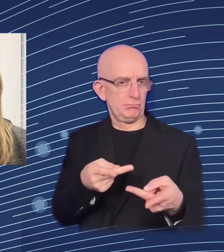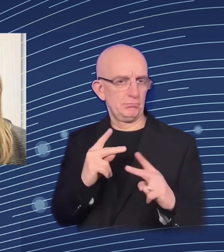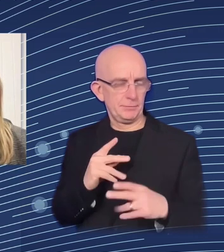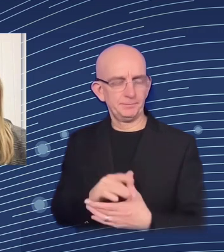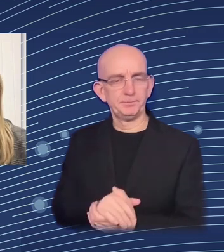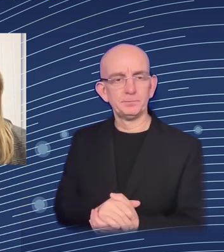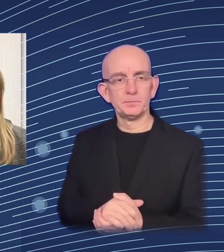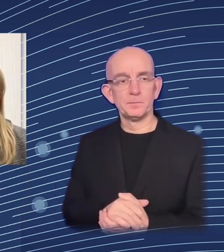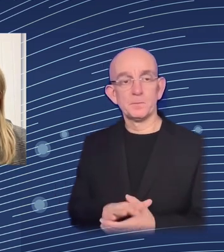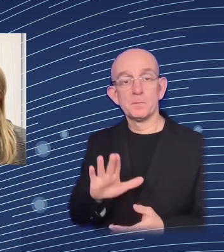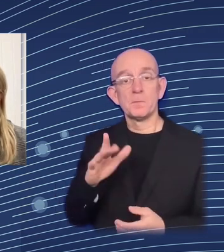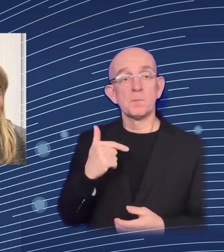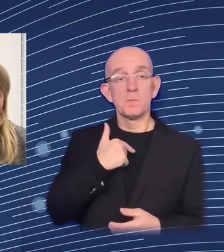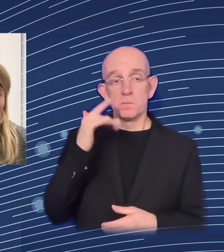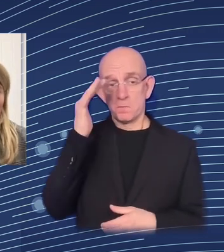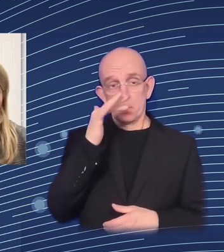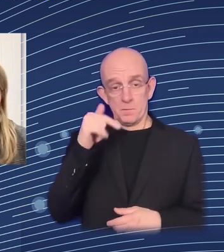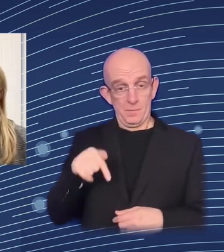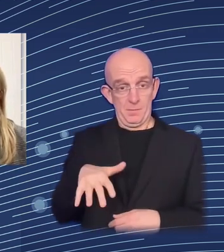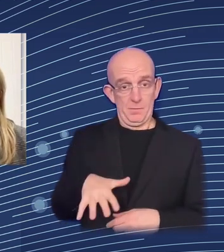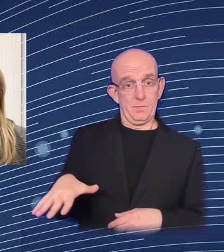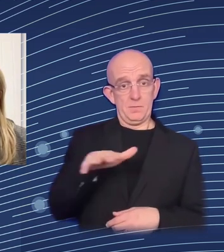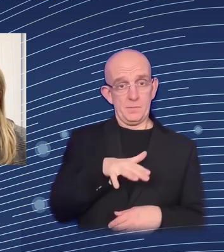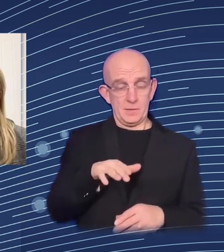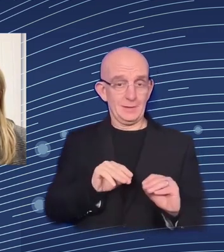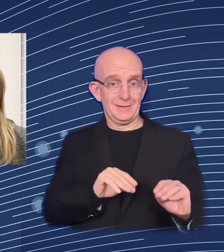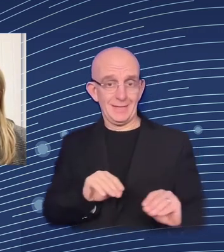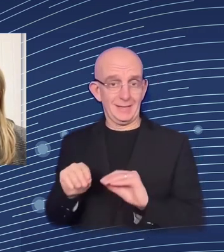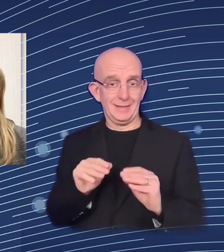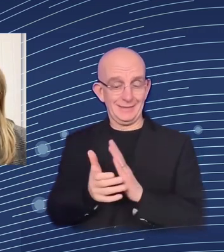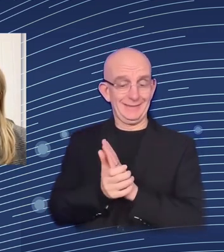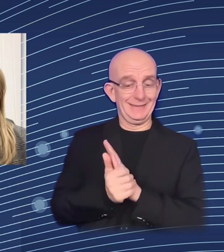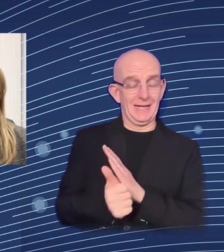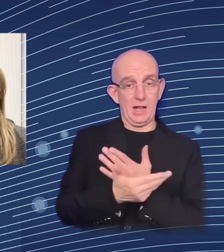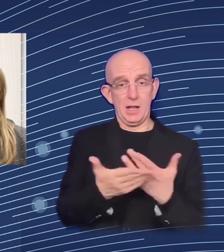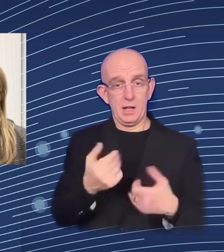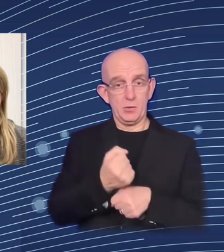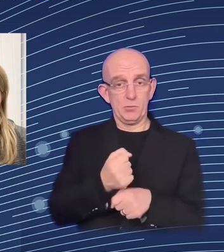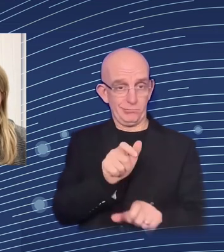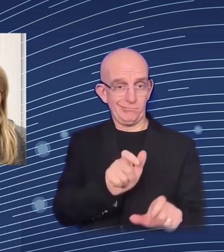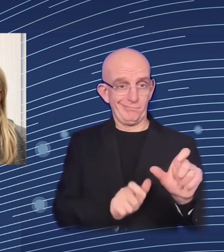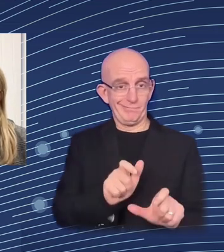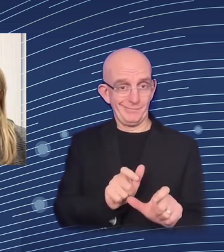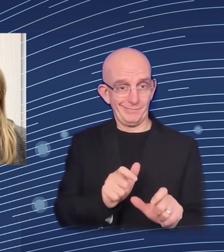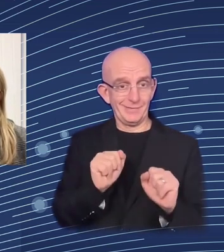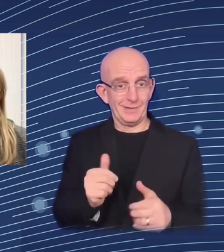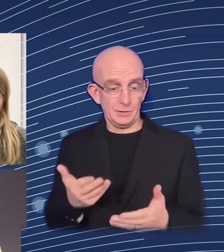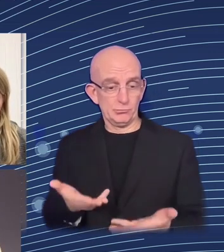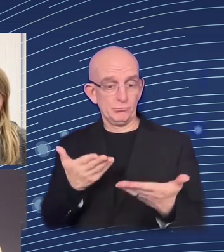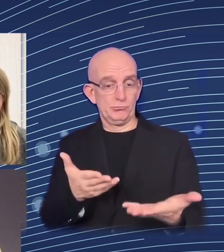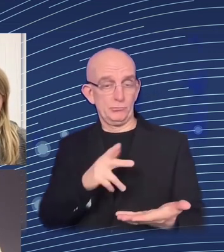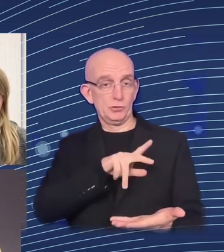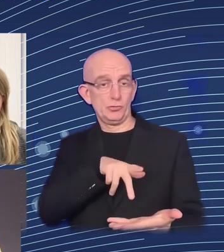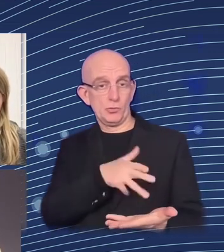services social workers prosthesis rehabilitation experts and so on to enable individuals to